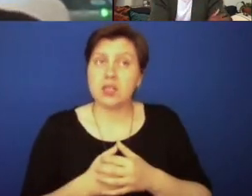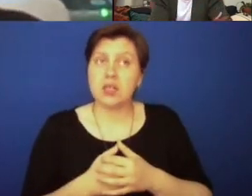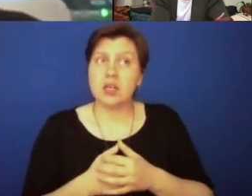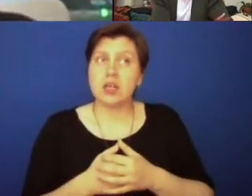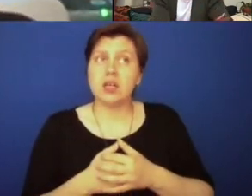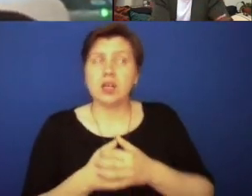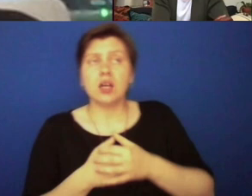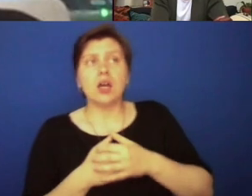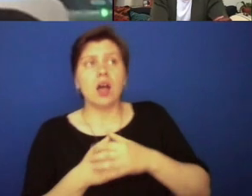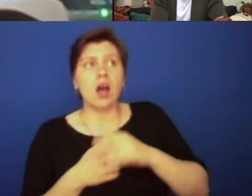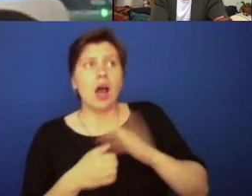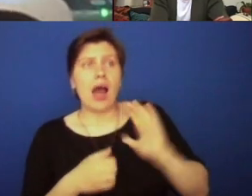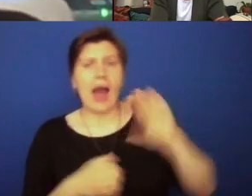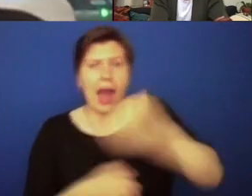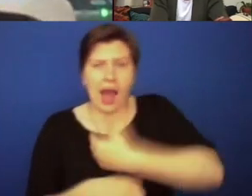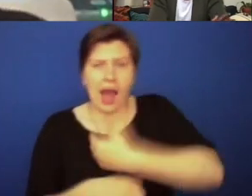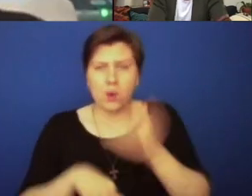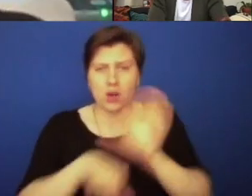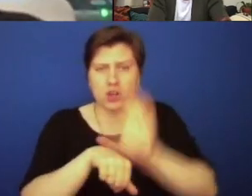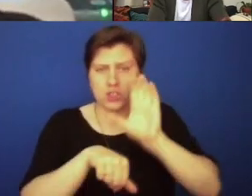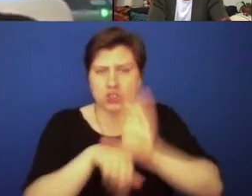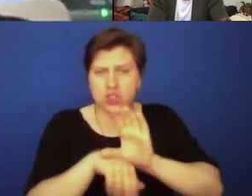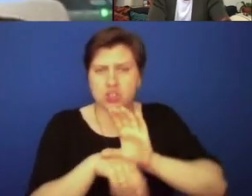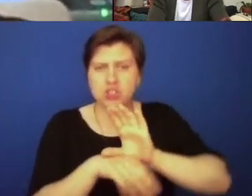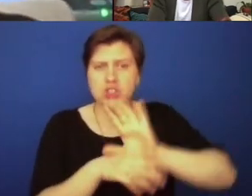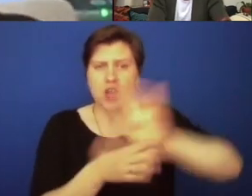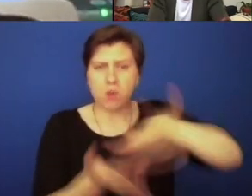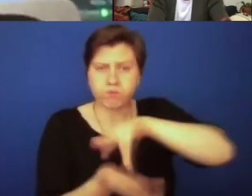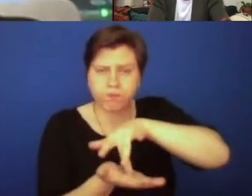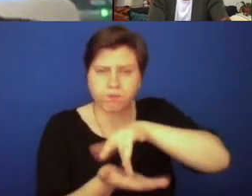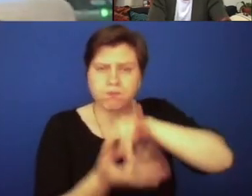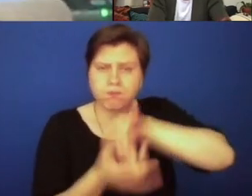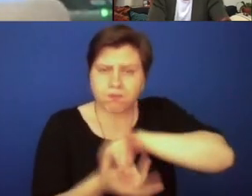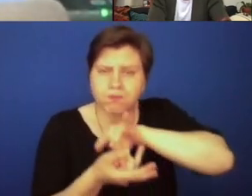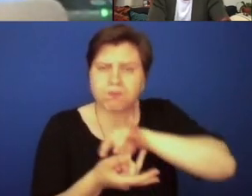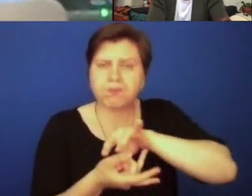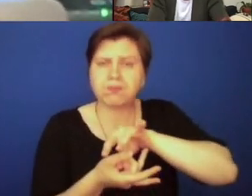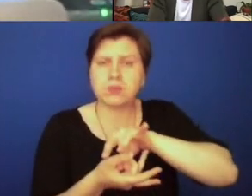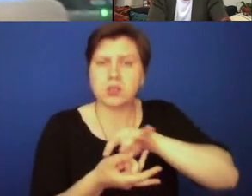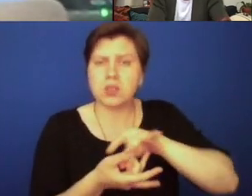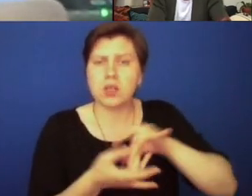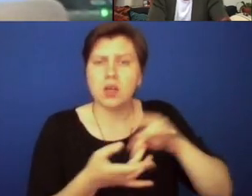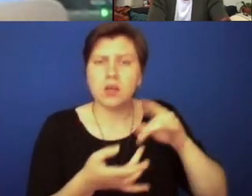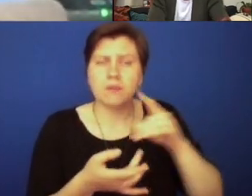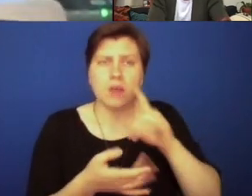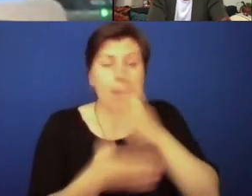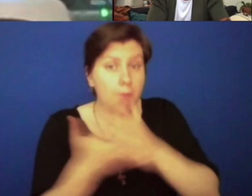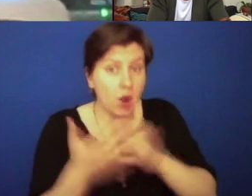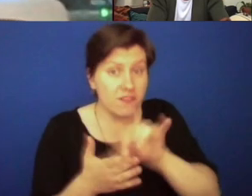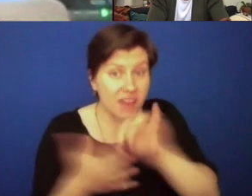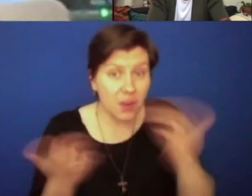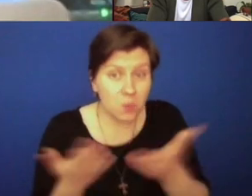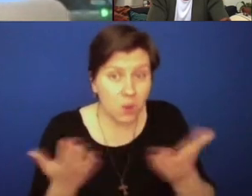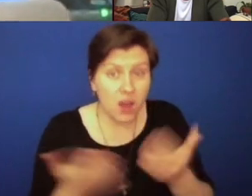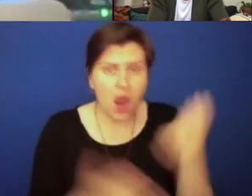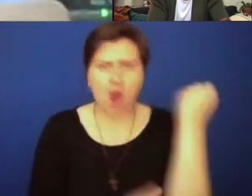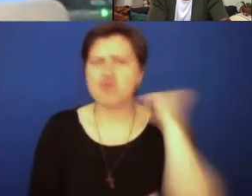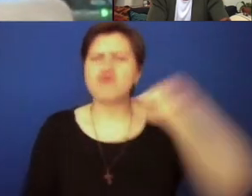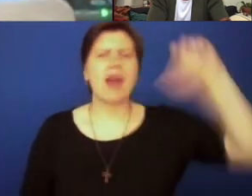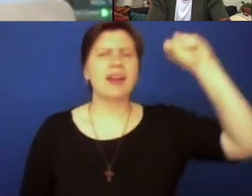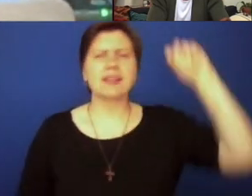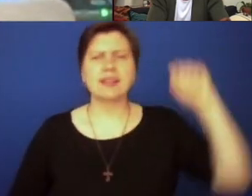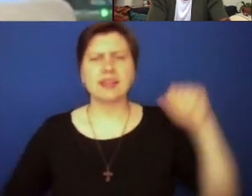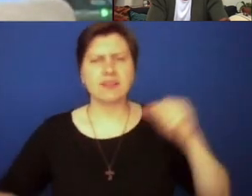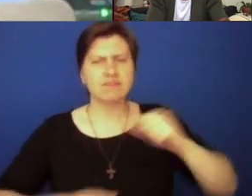to the patrimony of our church. And part of that is to, you know, be radically Catholic, be